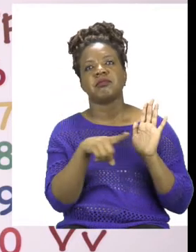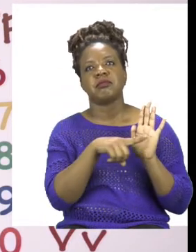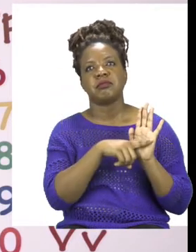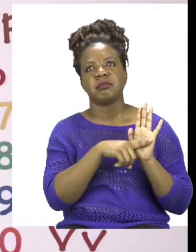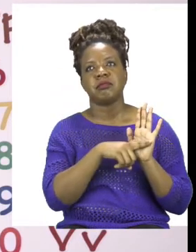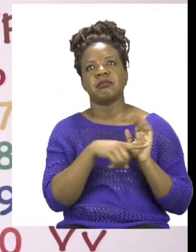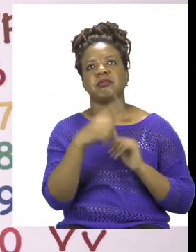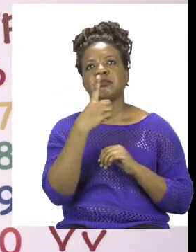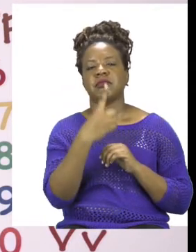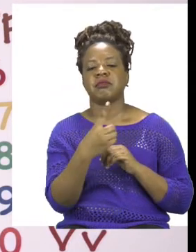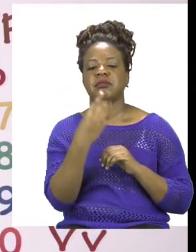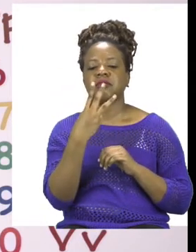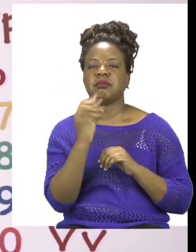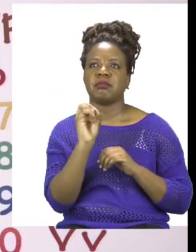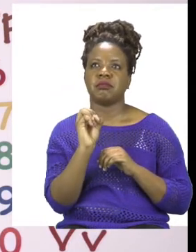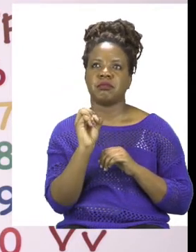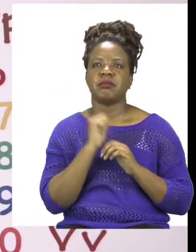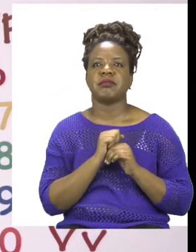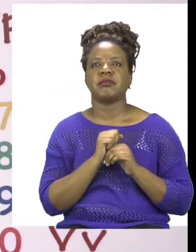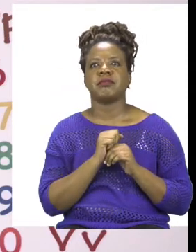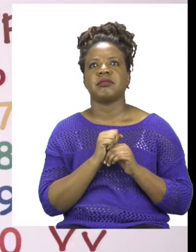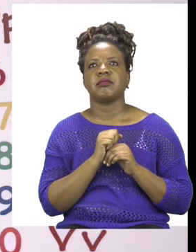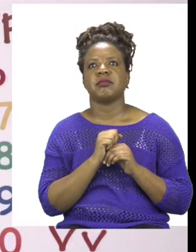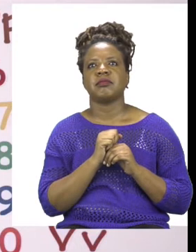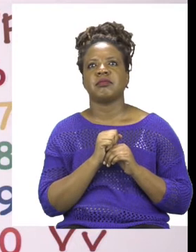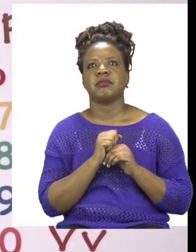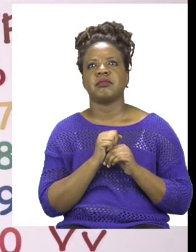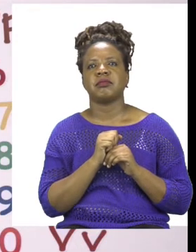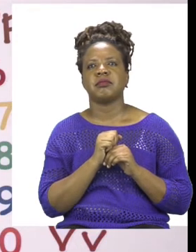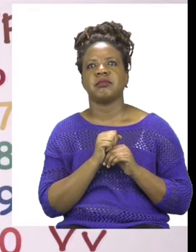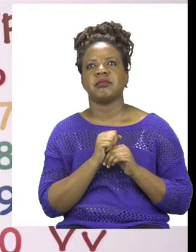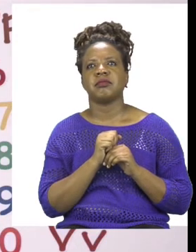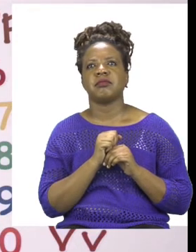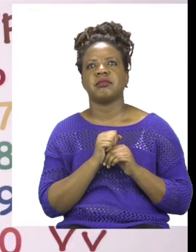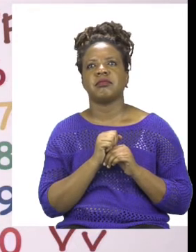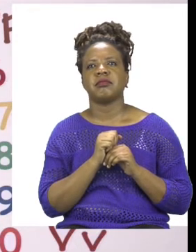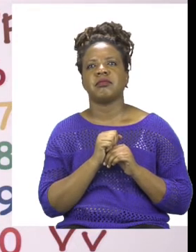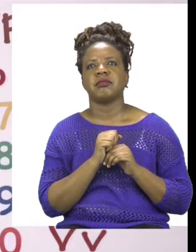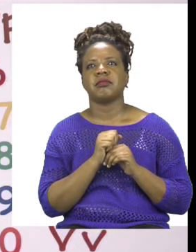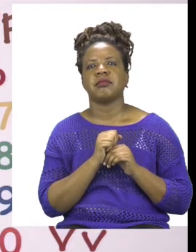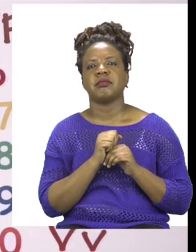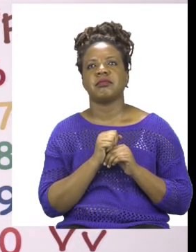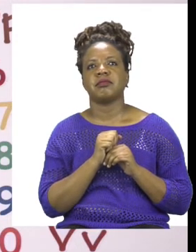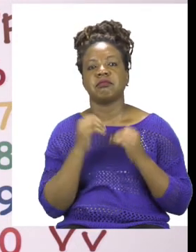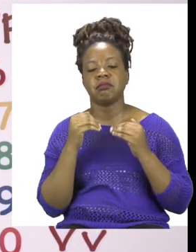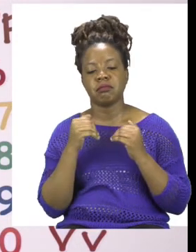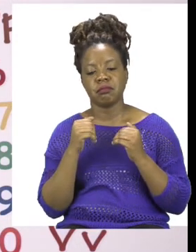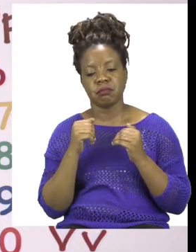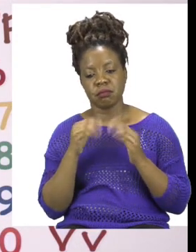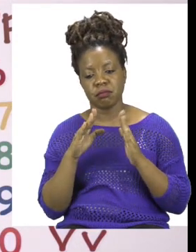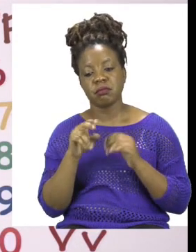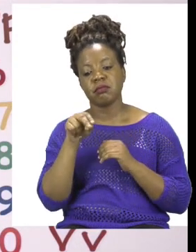130. 76 teacher. So we're going to start by the